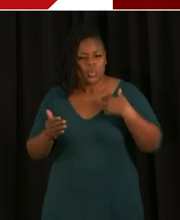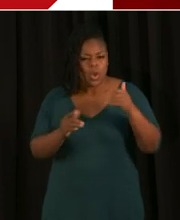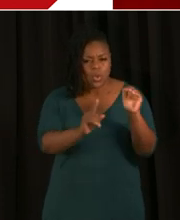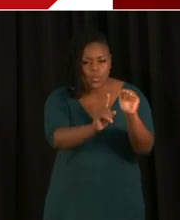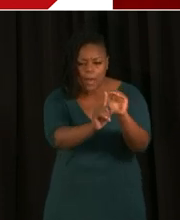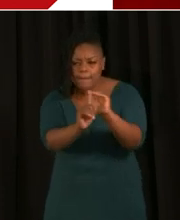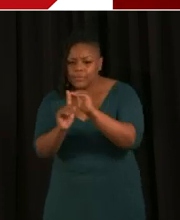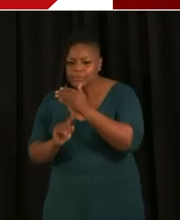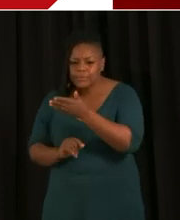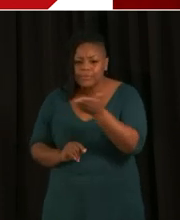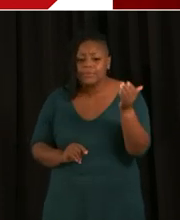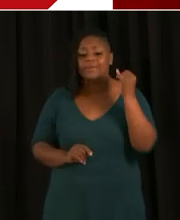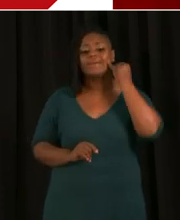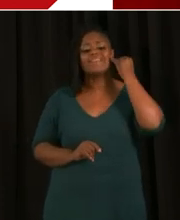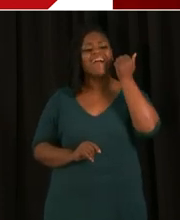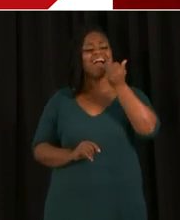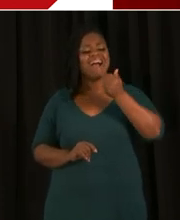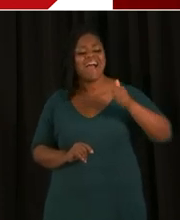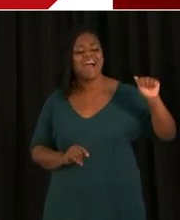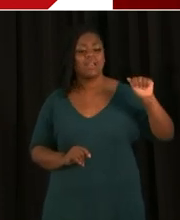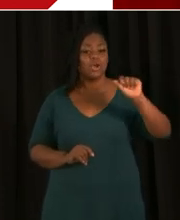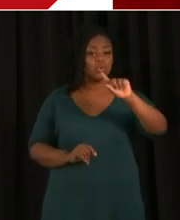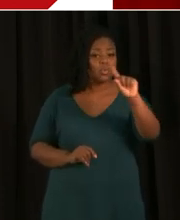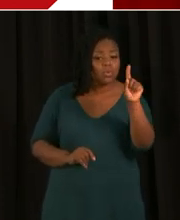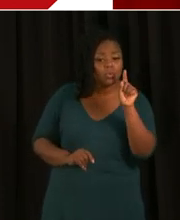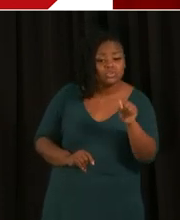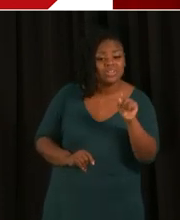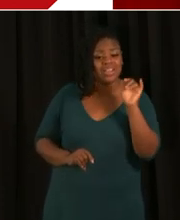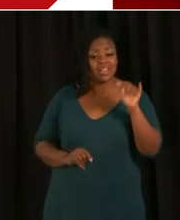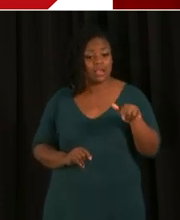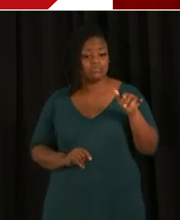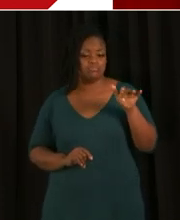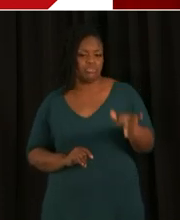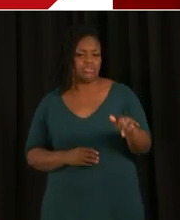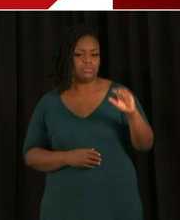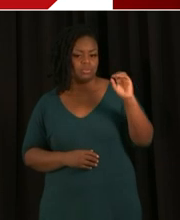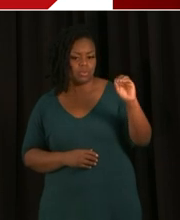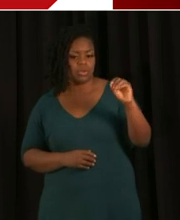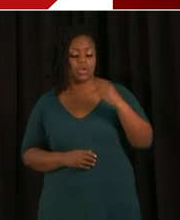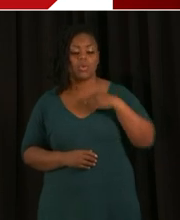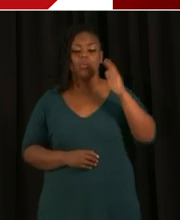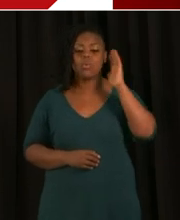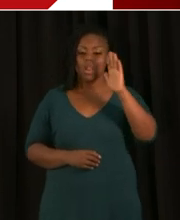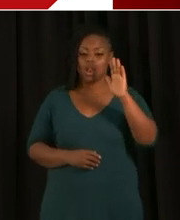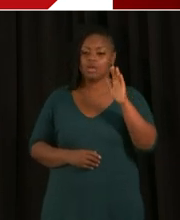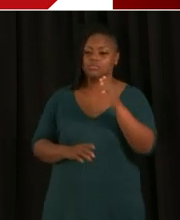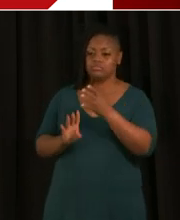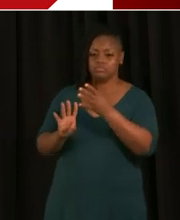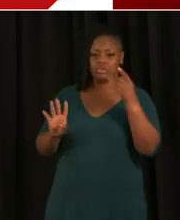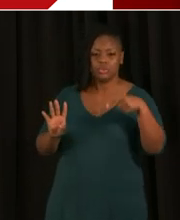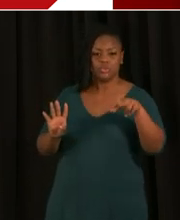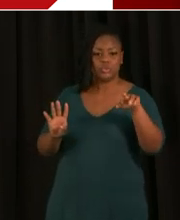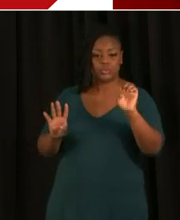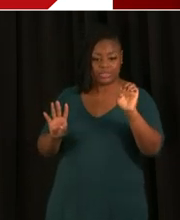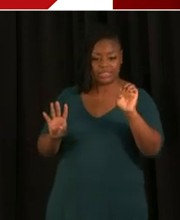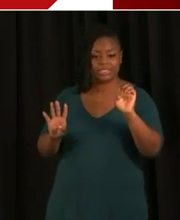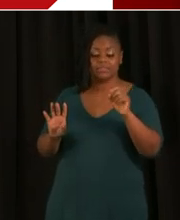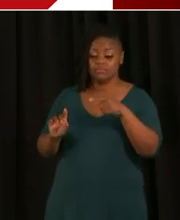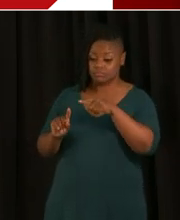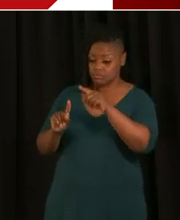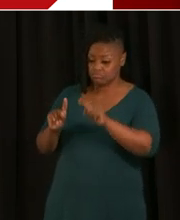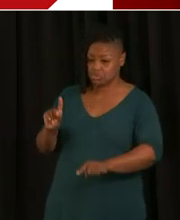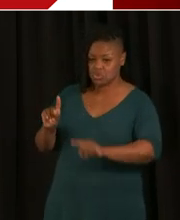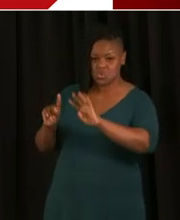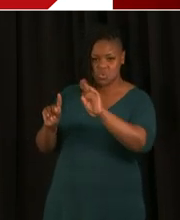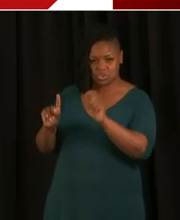that if you have any questions, you can press zero now to be entered into the question queue. If you are joining us from